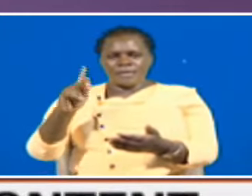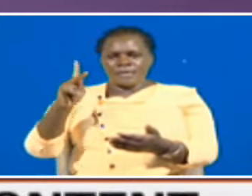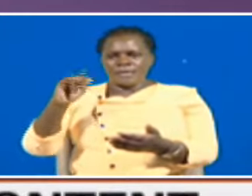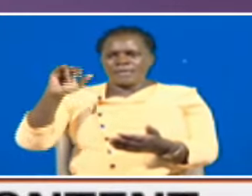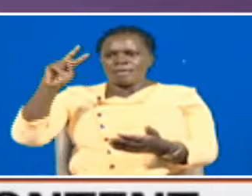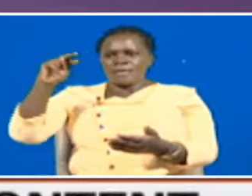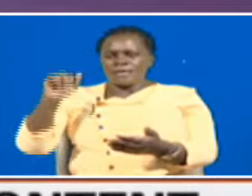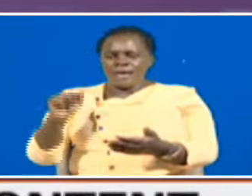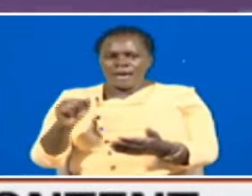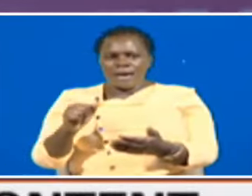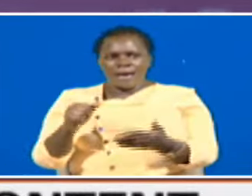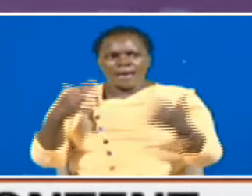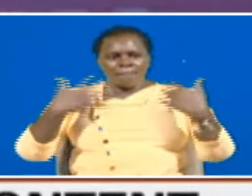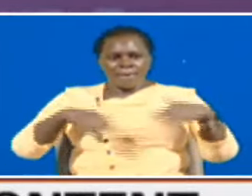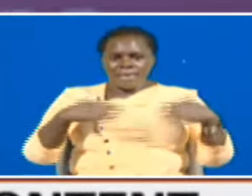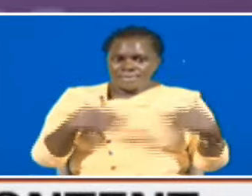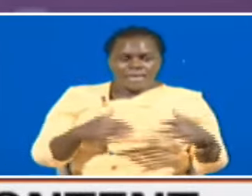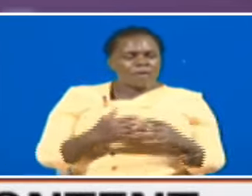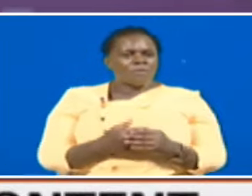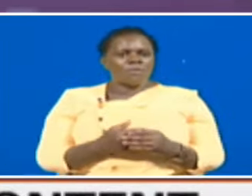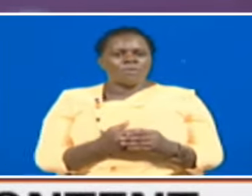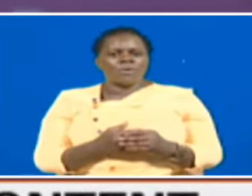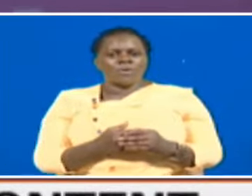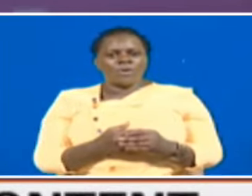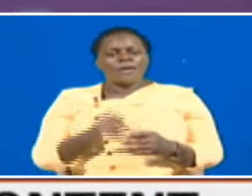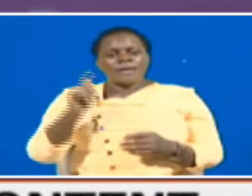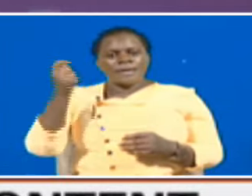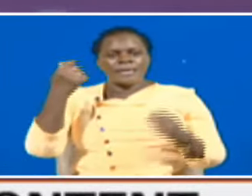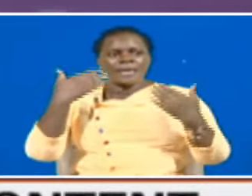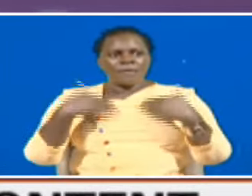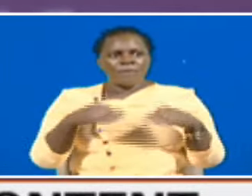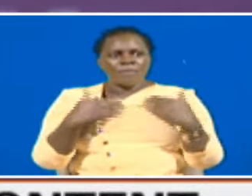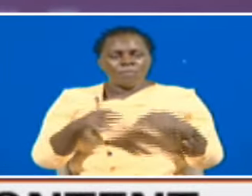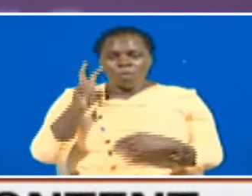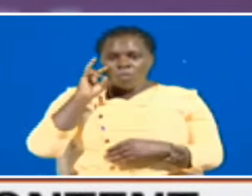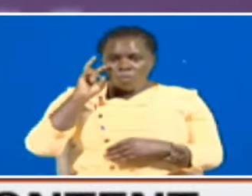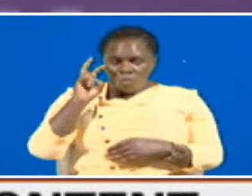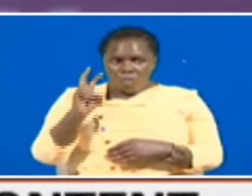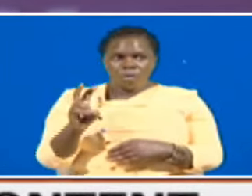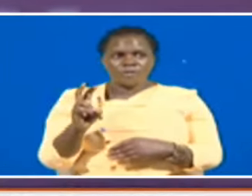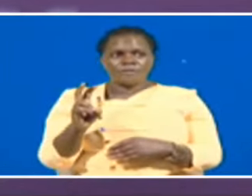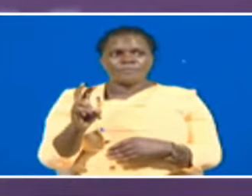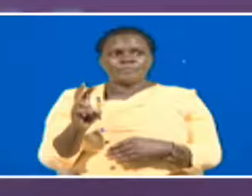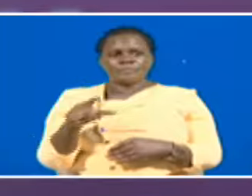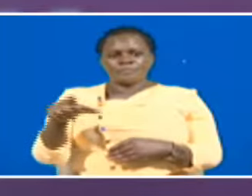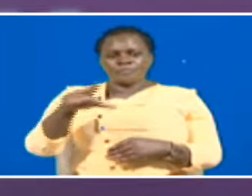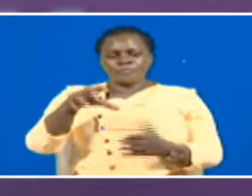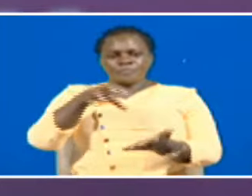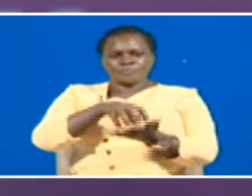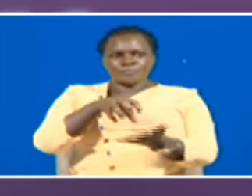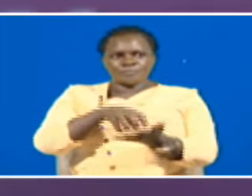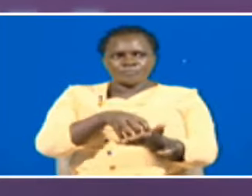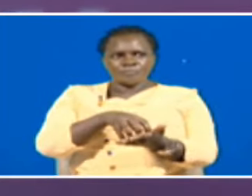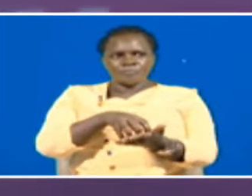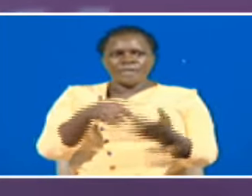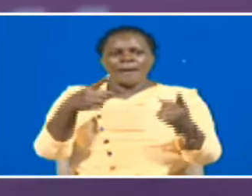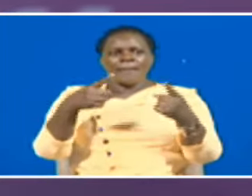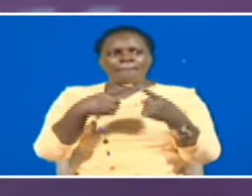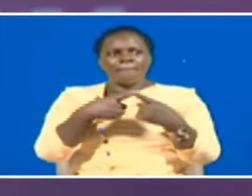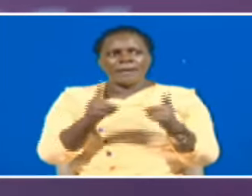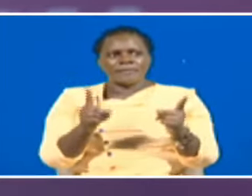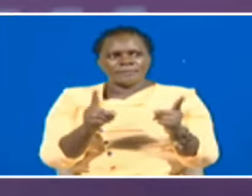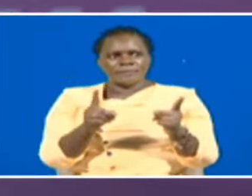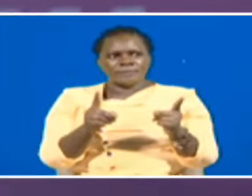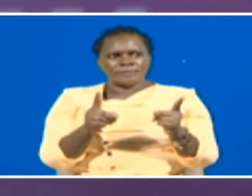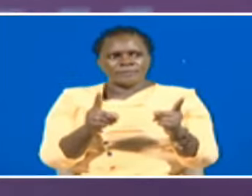just amazing you know Kenyans are not only watching local content they actually paying